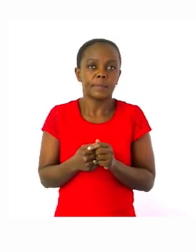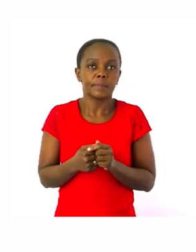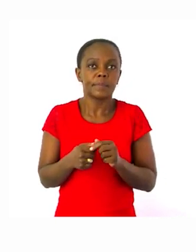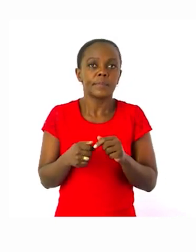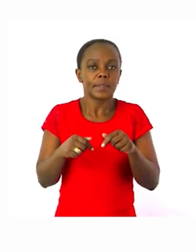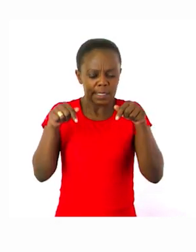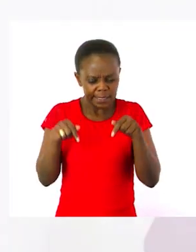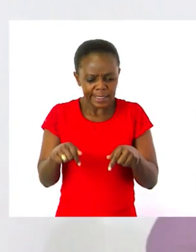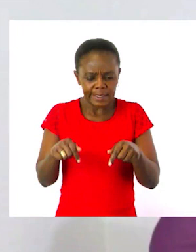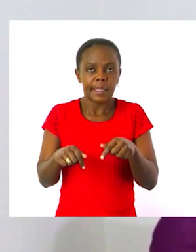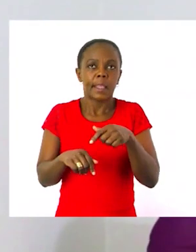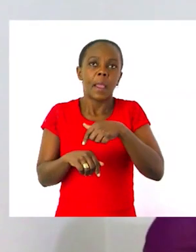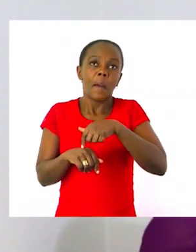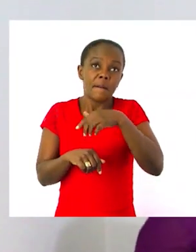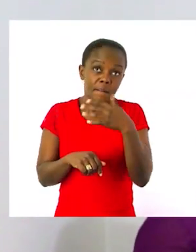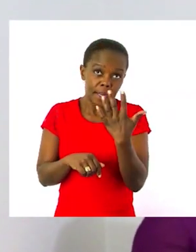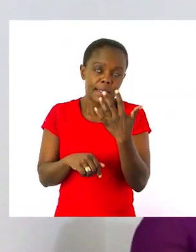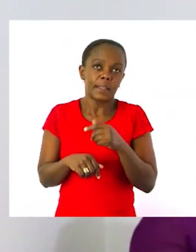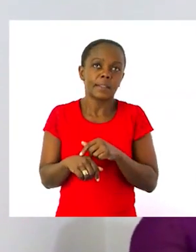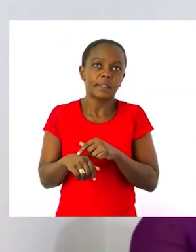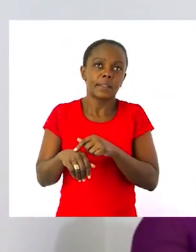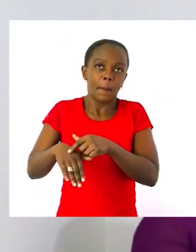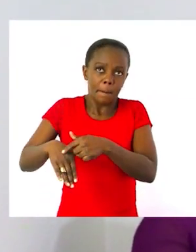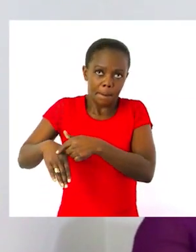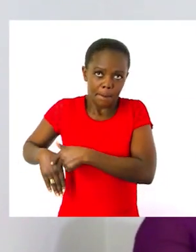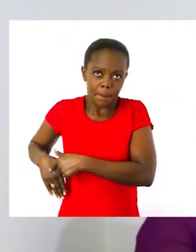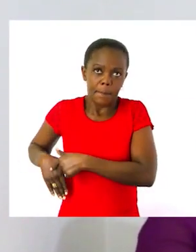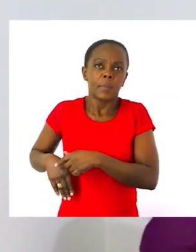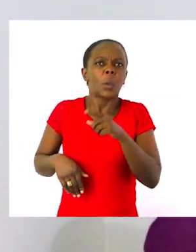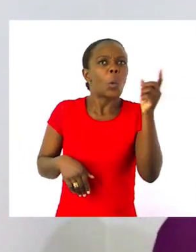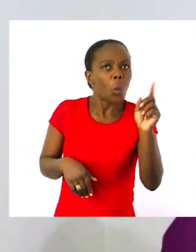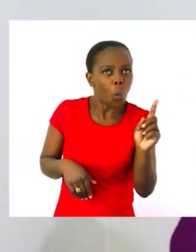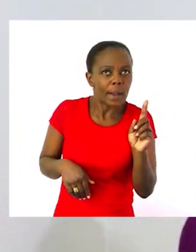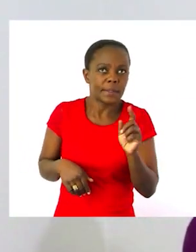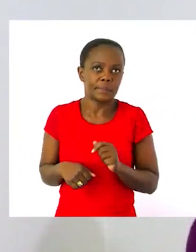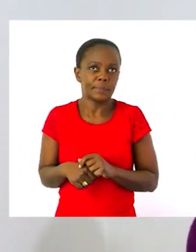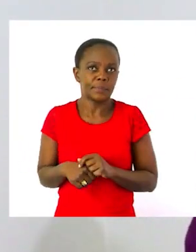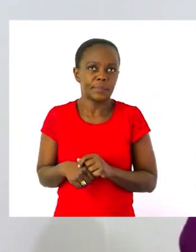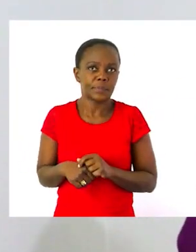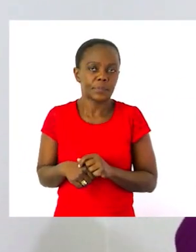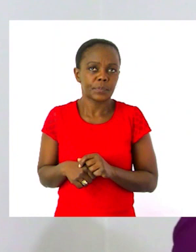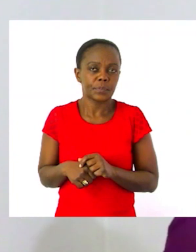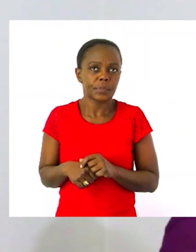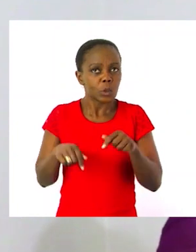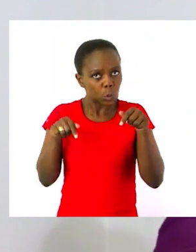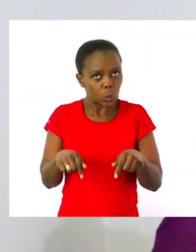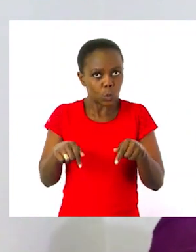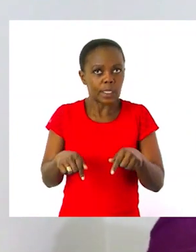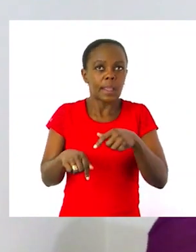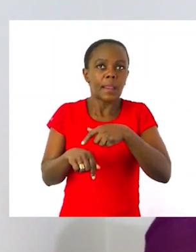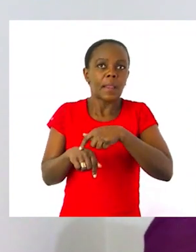is a Friday, what is, what was yesterday? If today is a Friday, what was